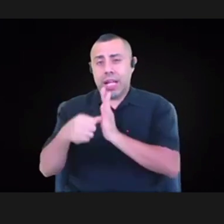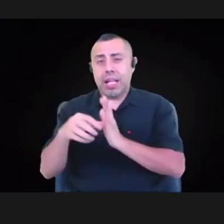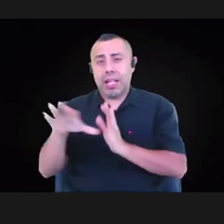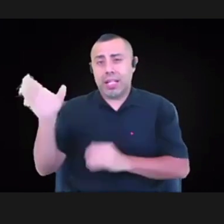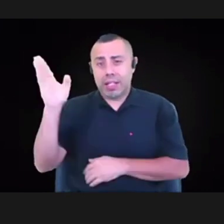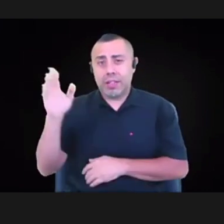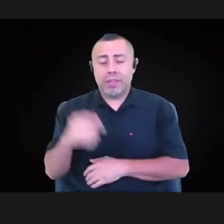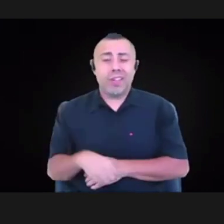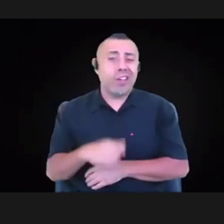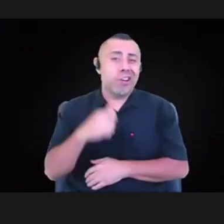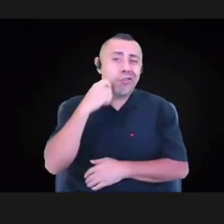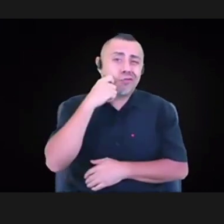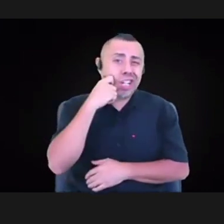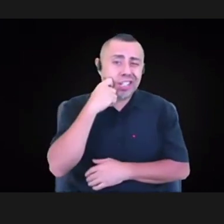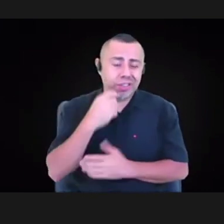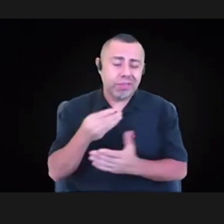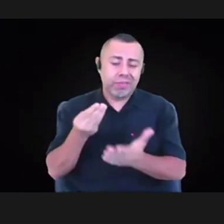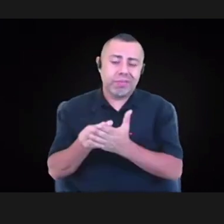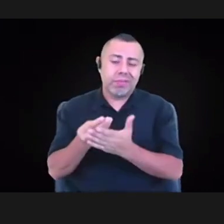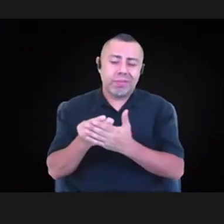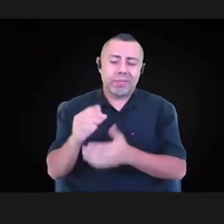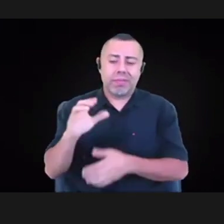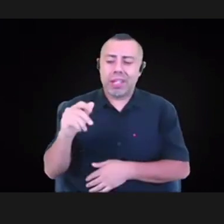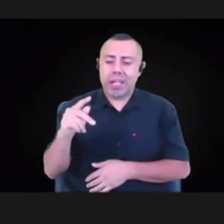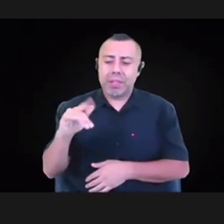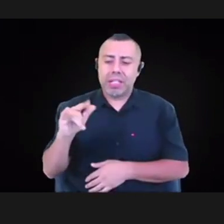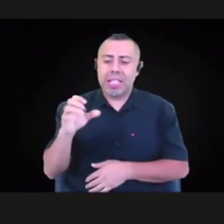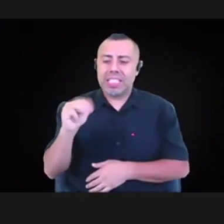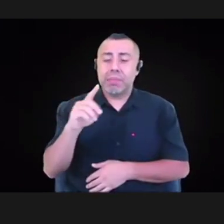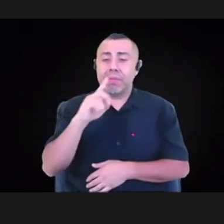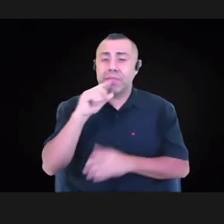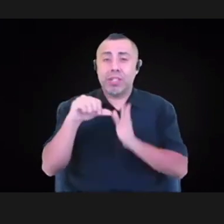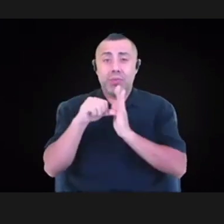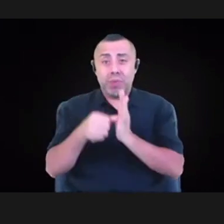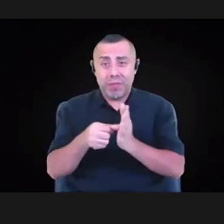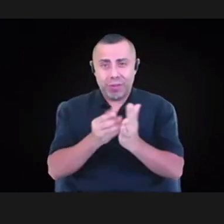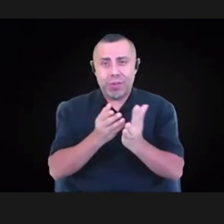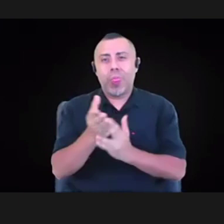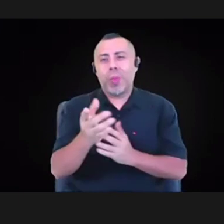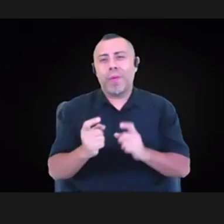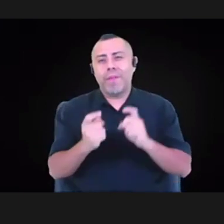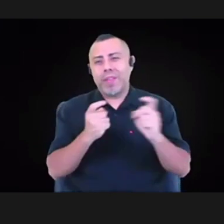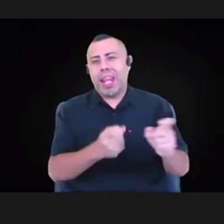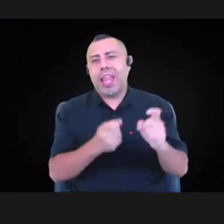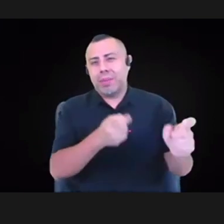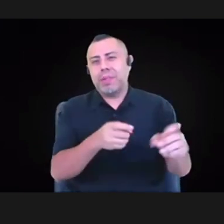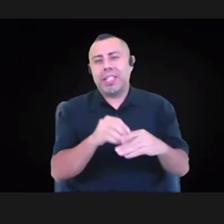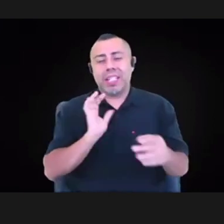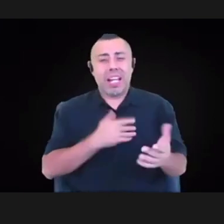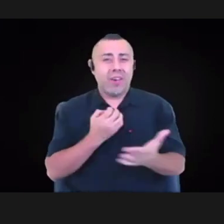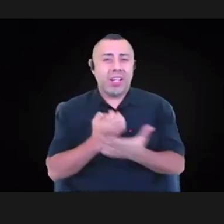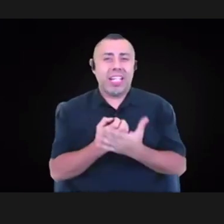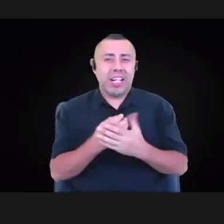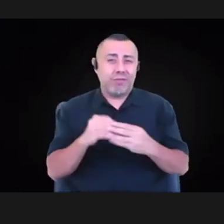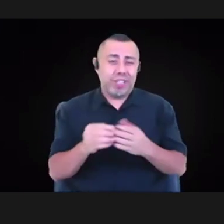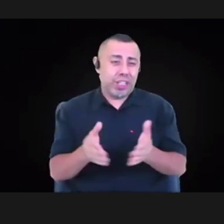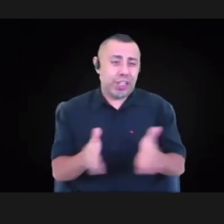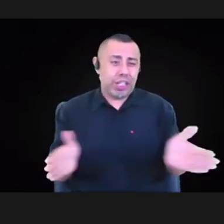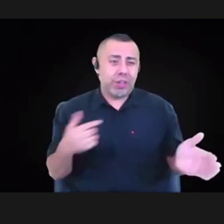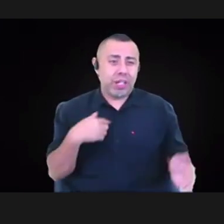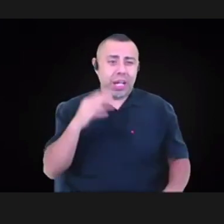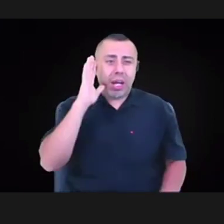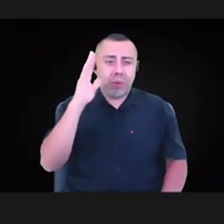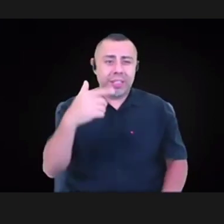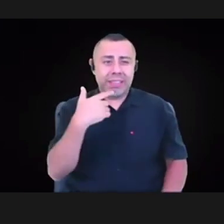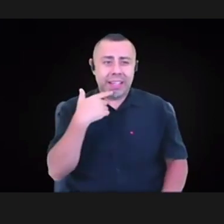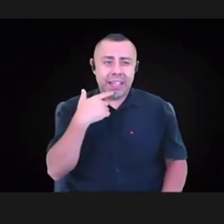um, by the, well, by philanthropy and in our economy in general. Um, and I would say is really, uh,